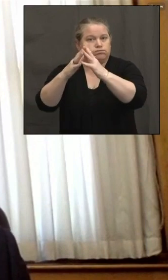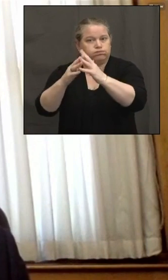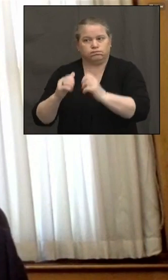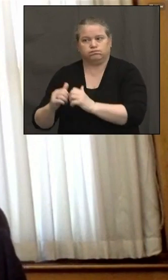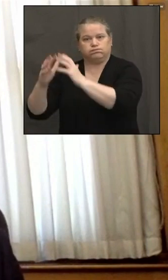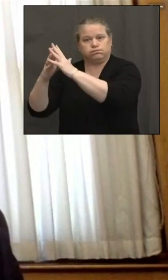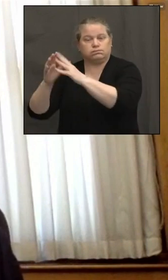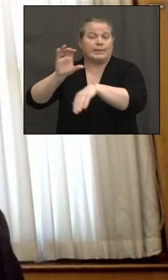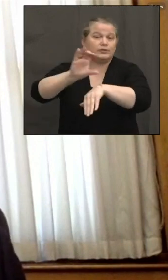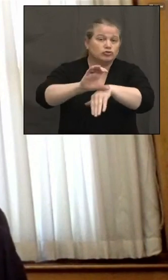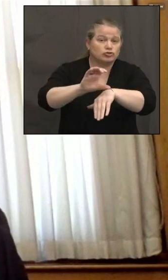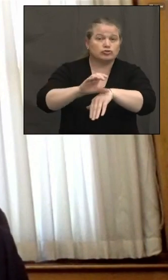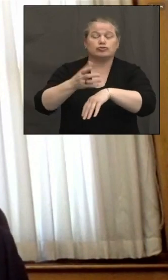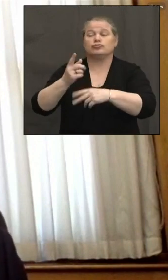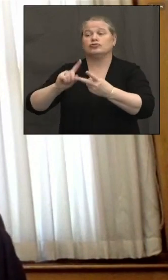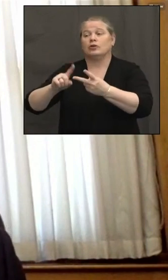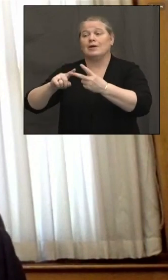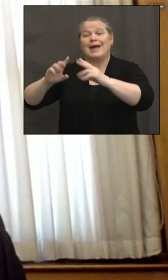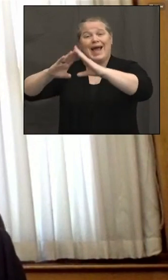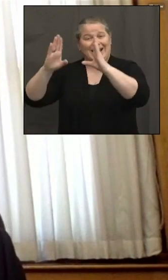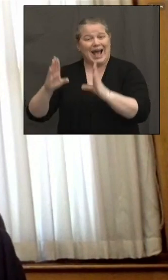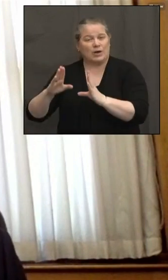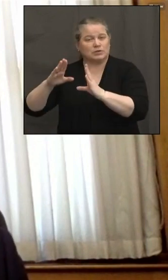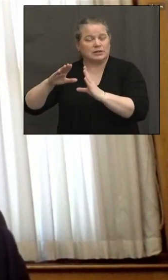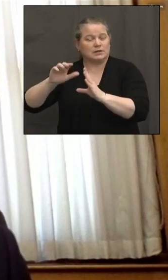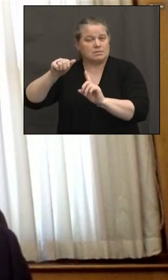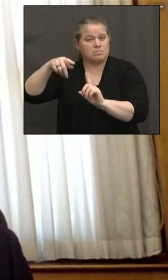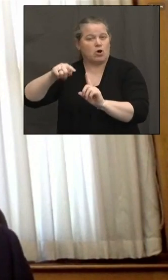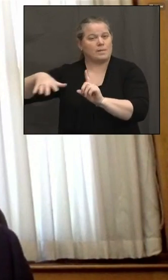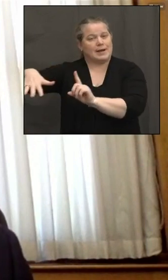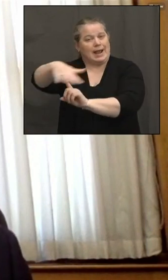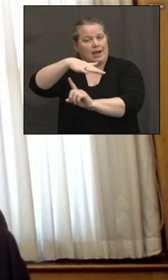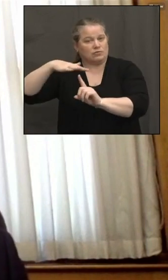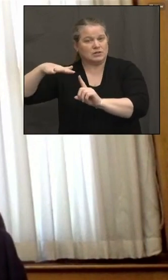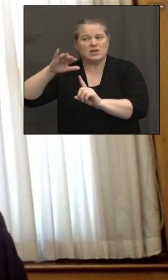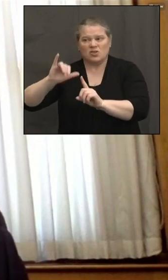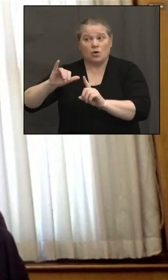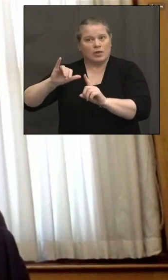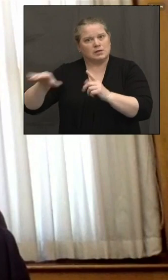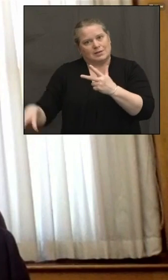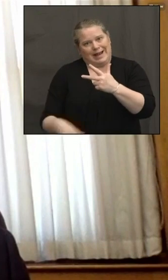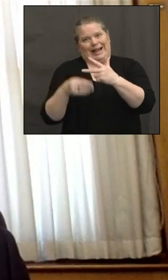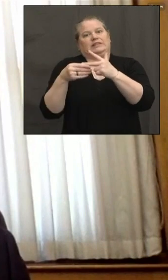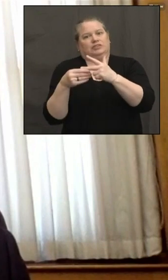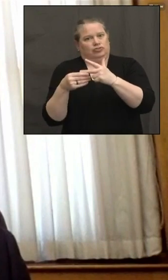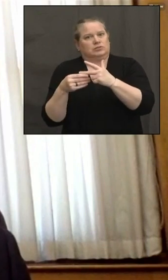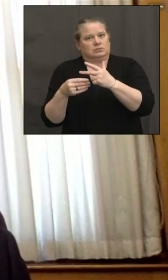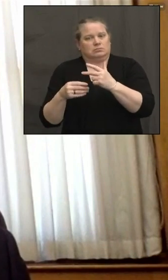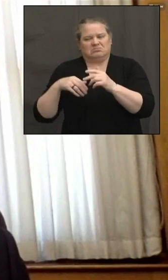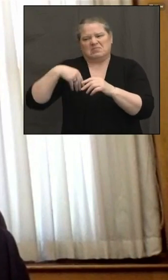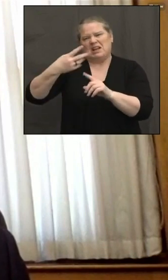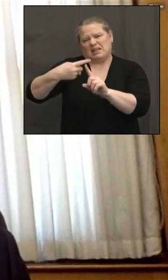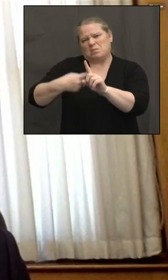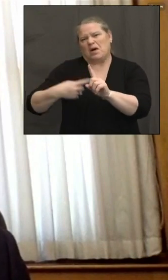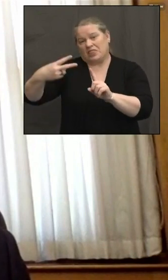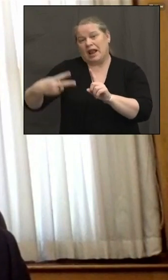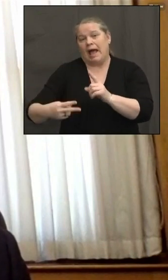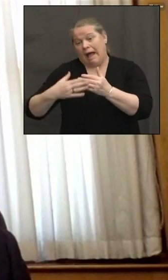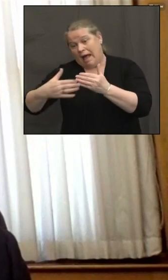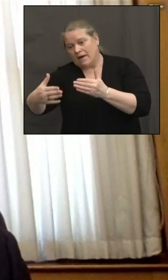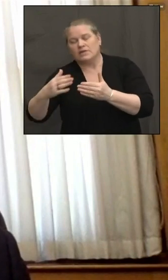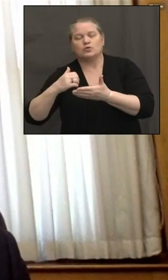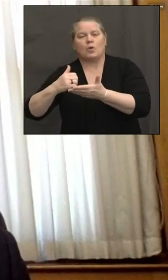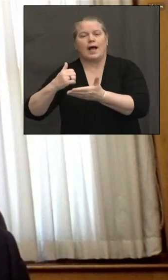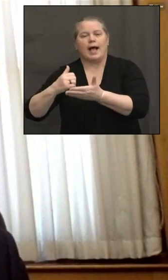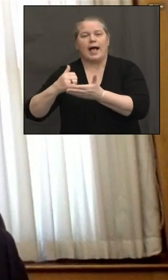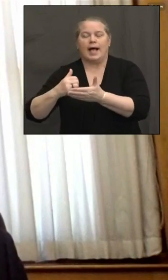fleet of resources that we can deploy very quickly and flexibly in the next month and a half to help address the remaining